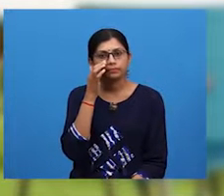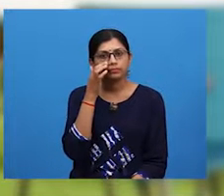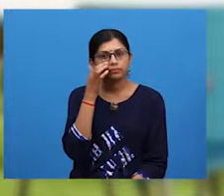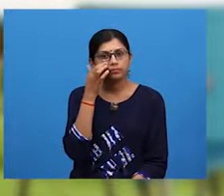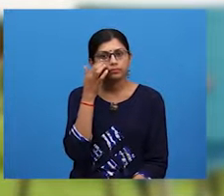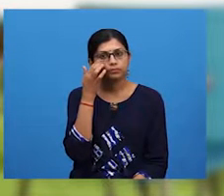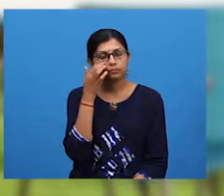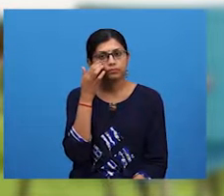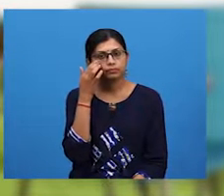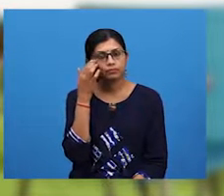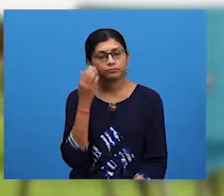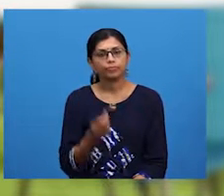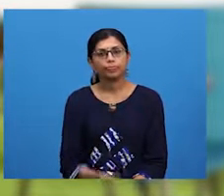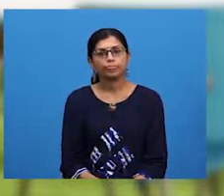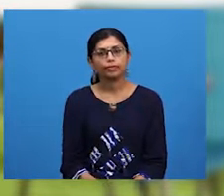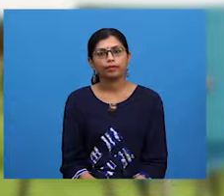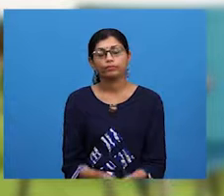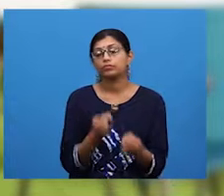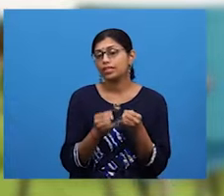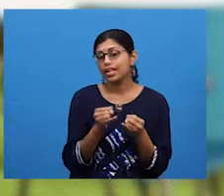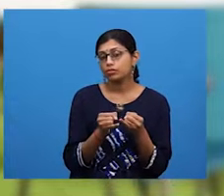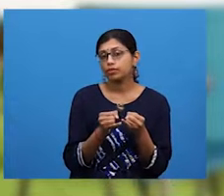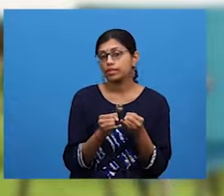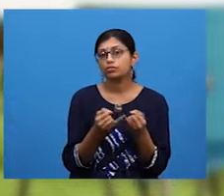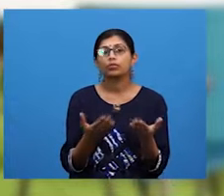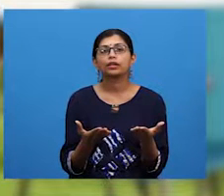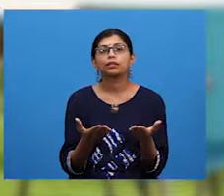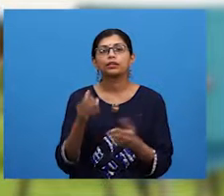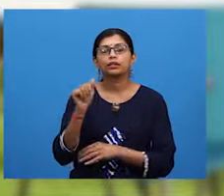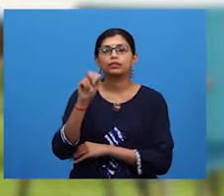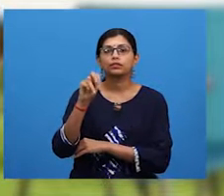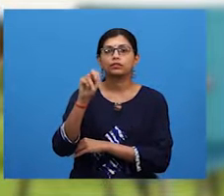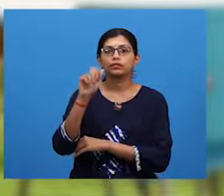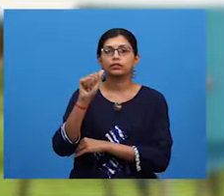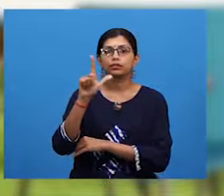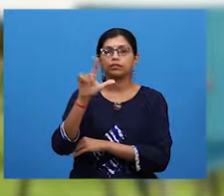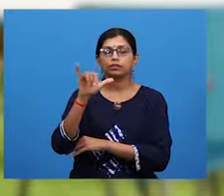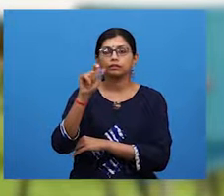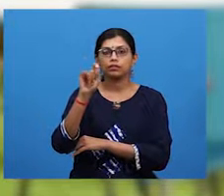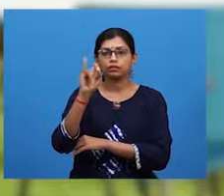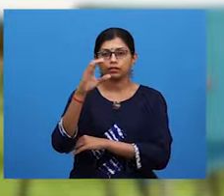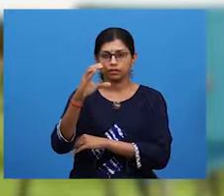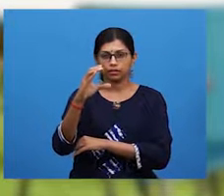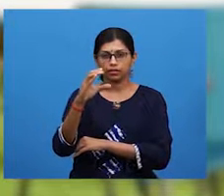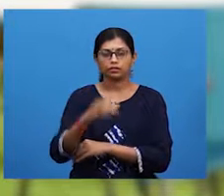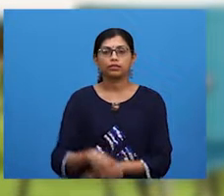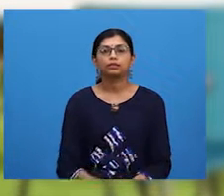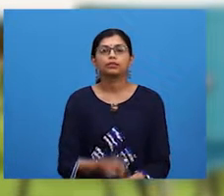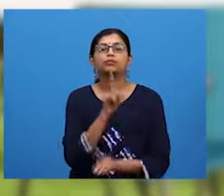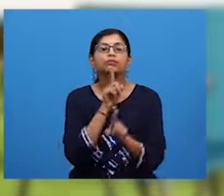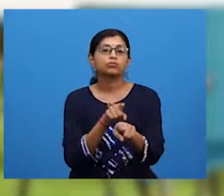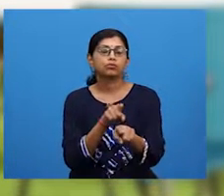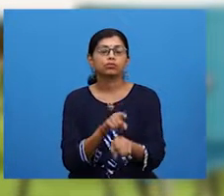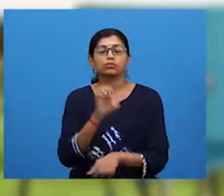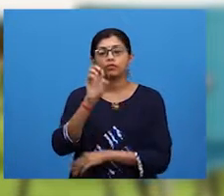The last type is called the analytic or evaluative response.